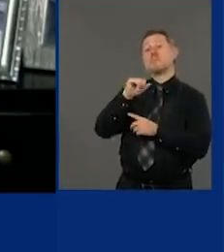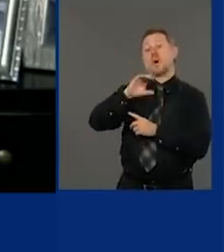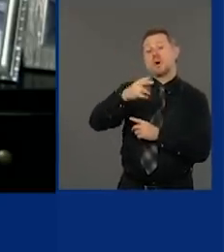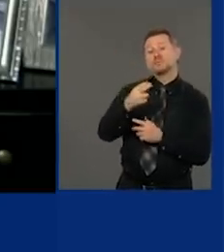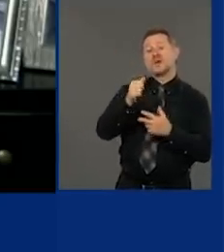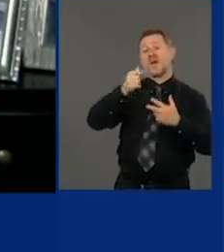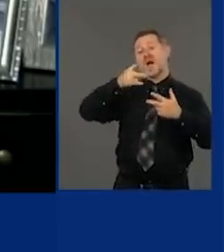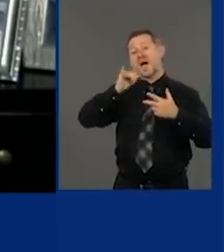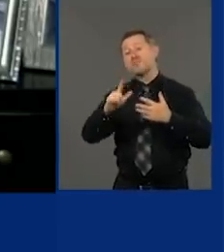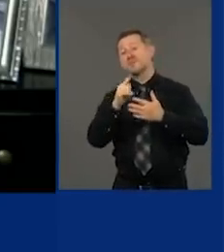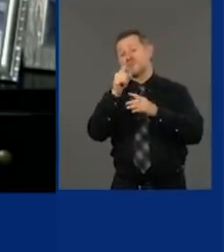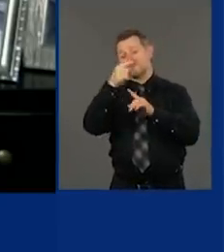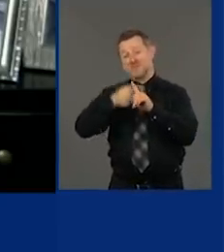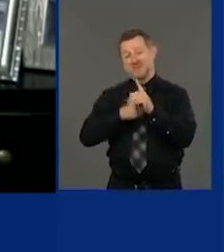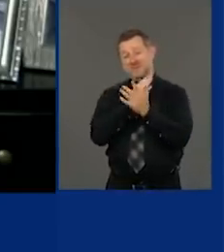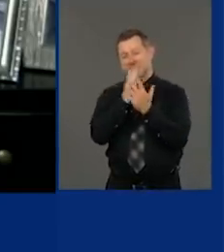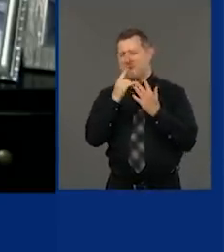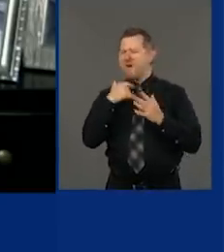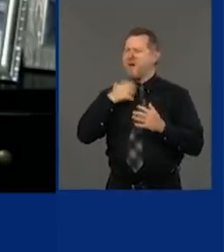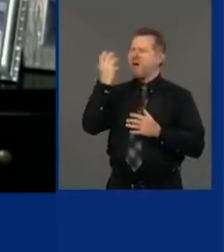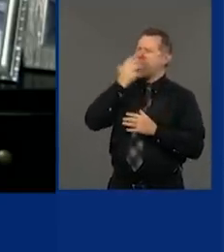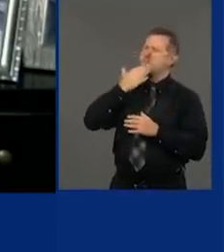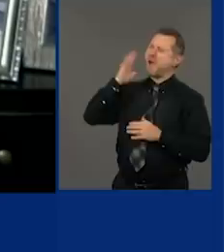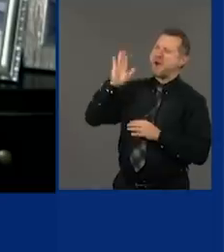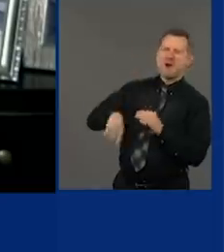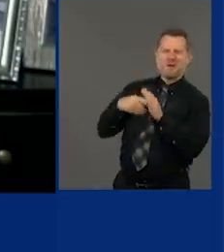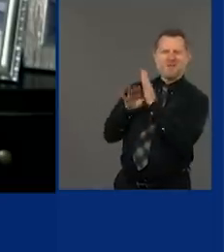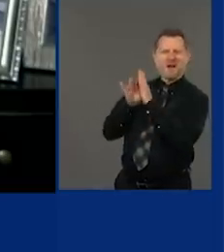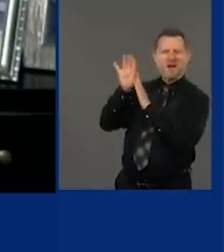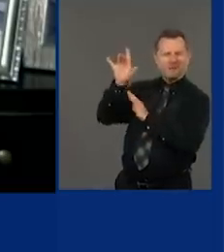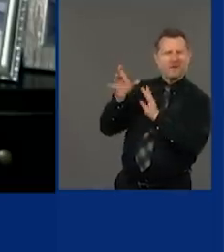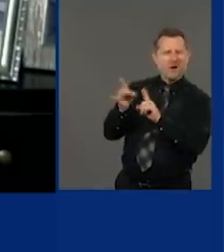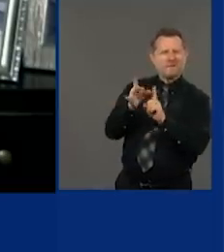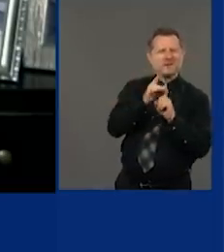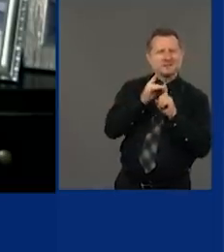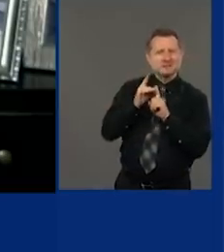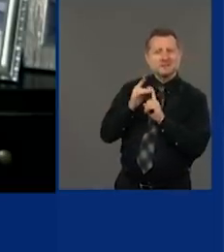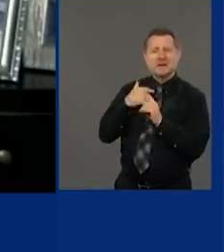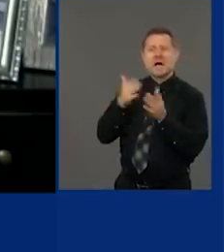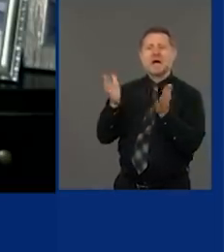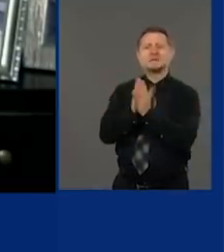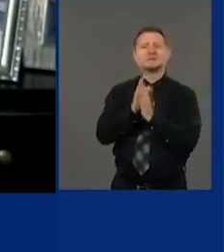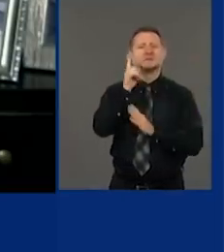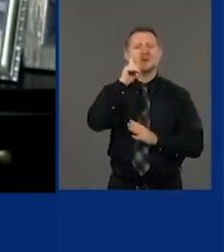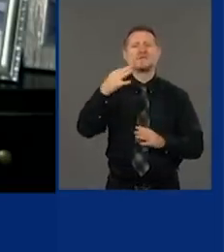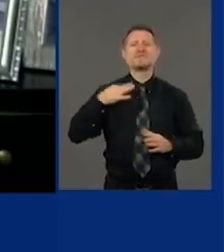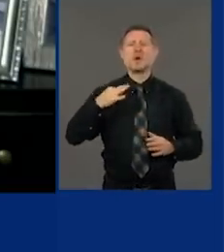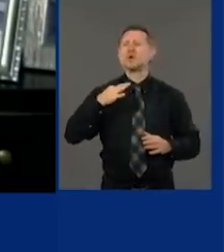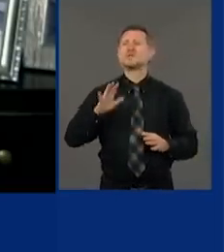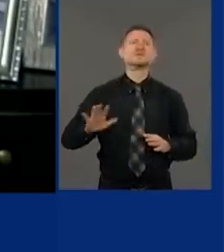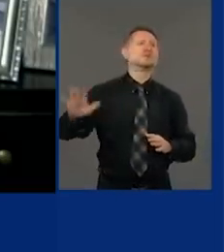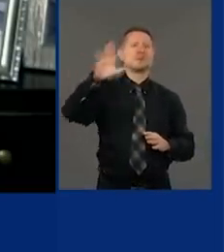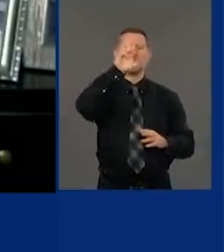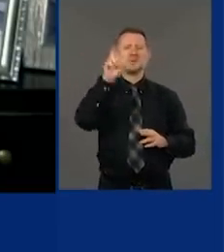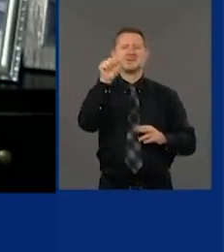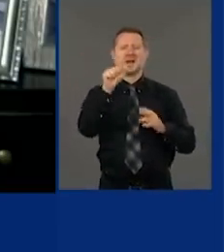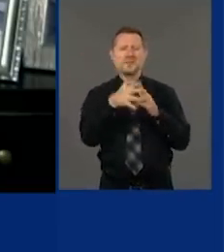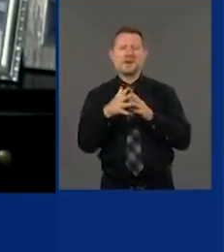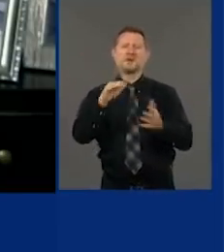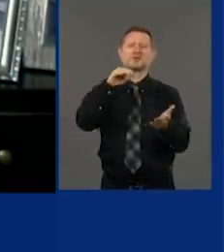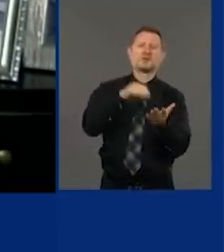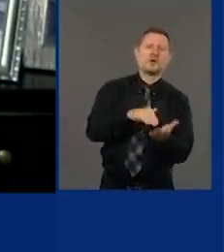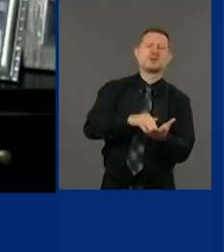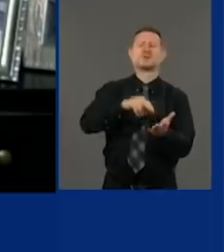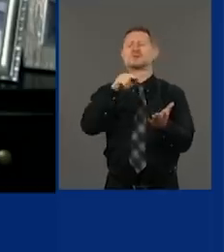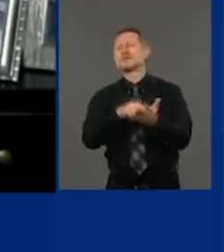when we were in the midst of it. I asked for volunteers from across the United States, nurses, doctors